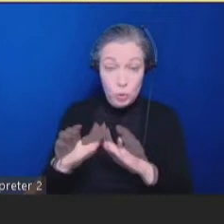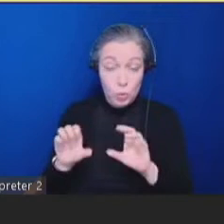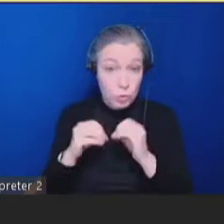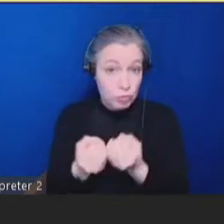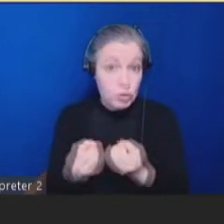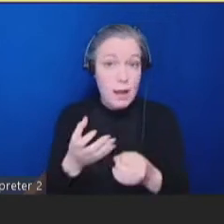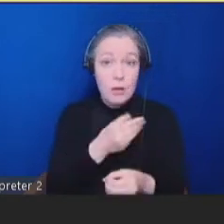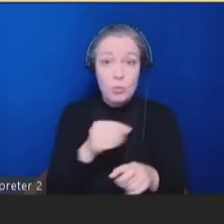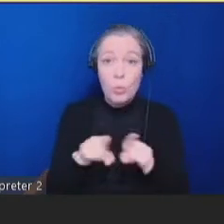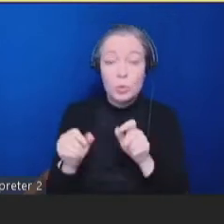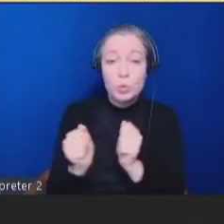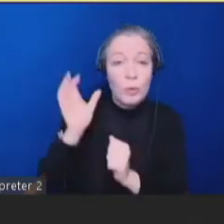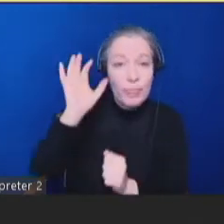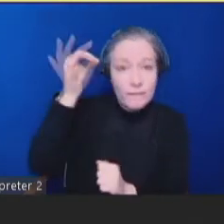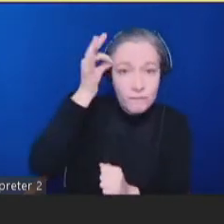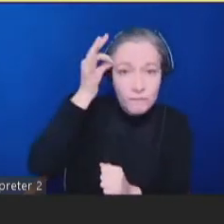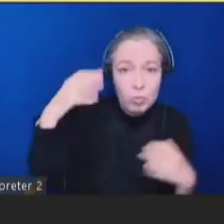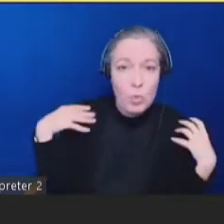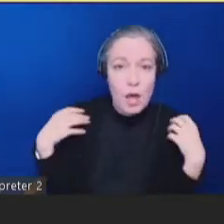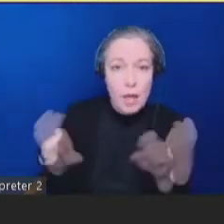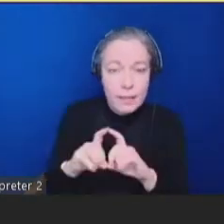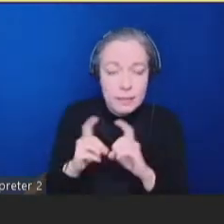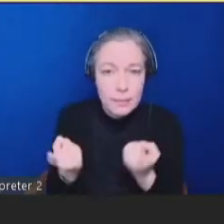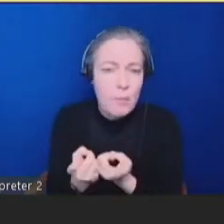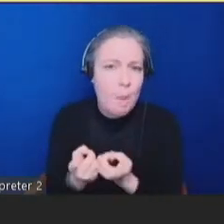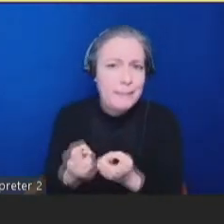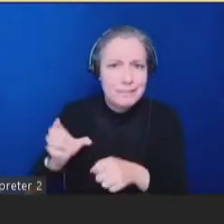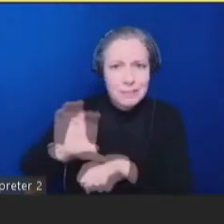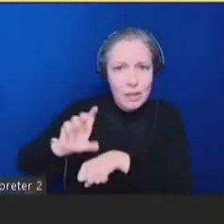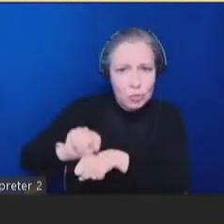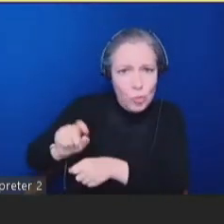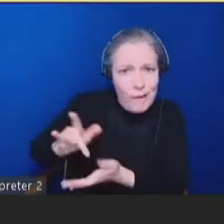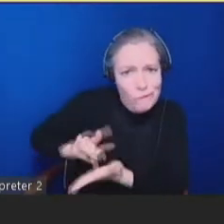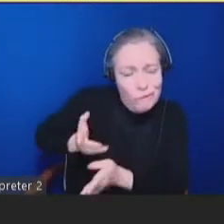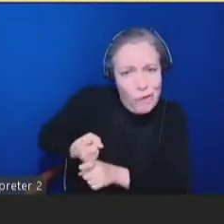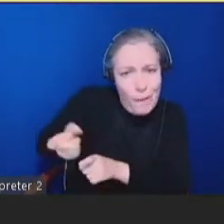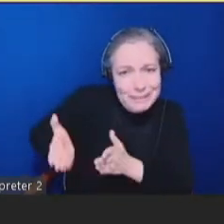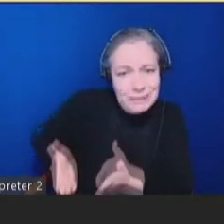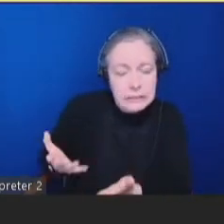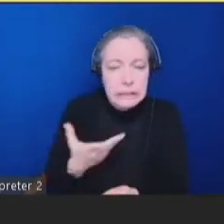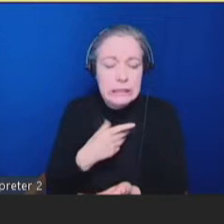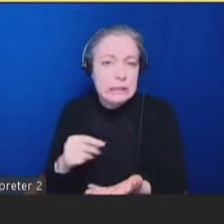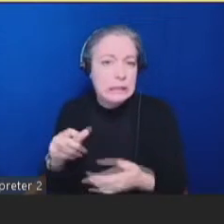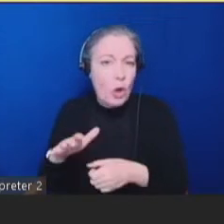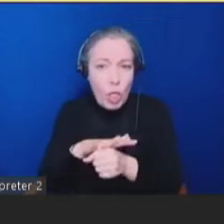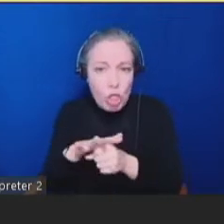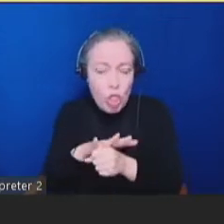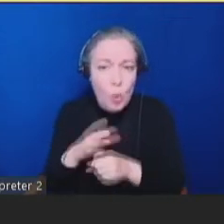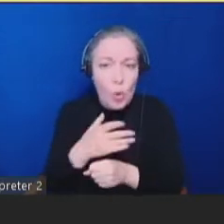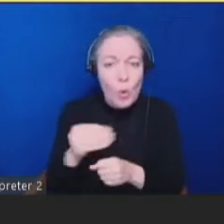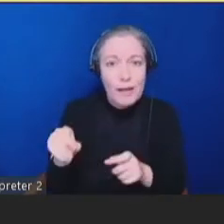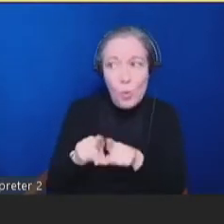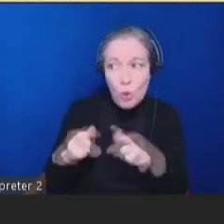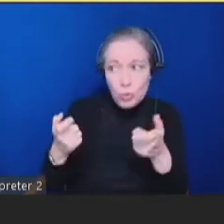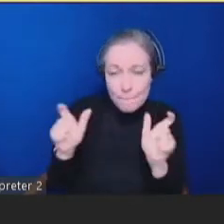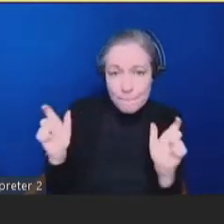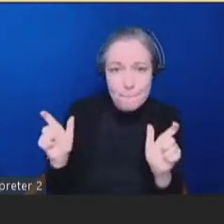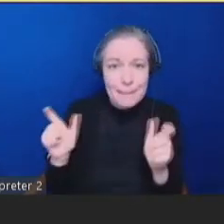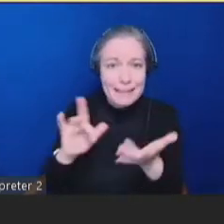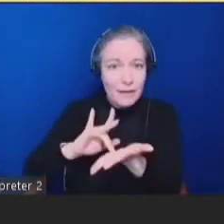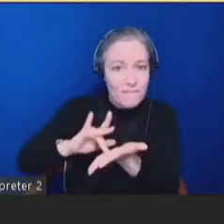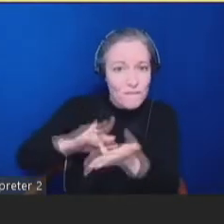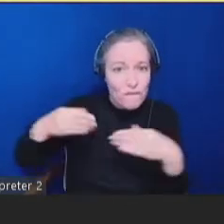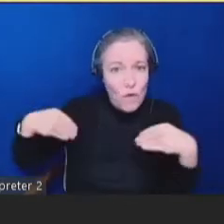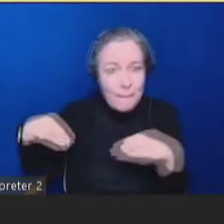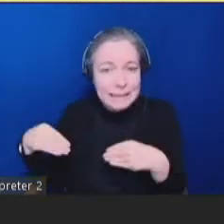federally qualified health centers, consultant pharmacists, local and chain pharmacies, and organizations with mobile vaccine clinics if they